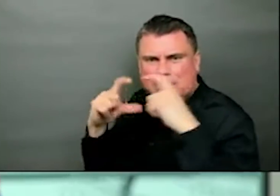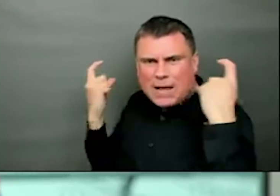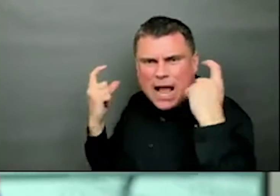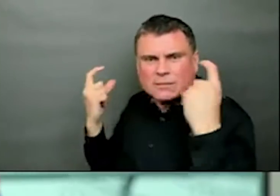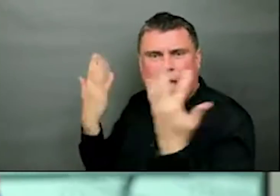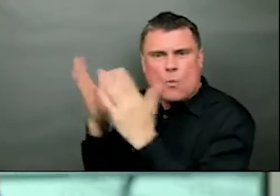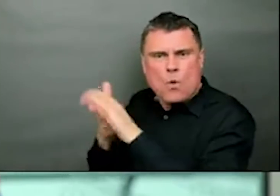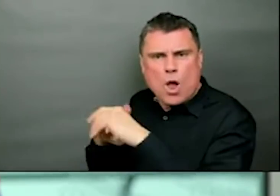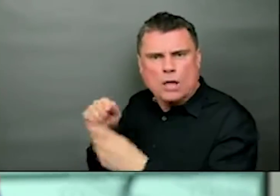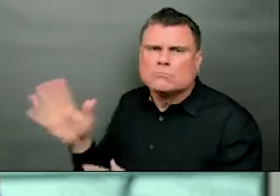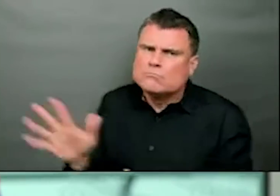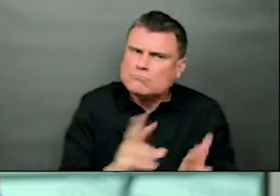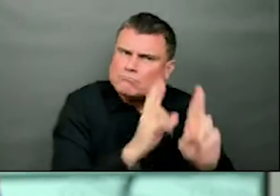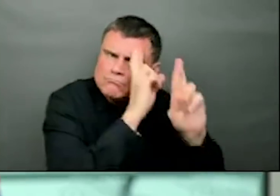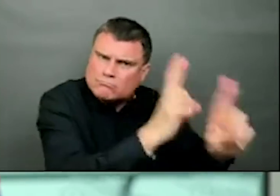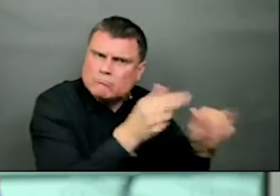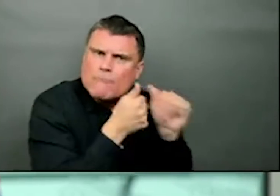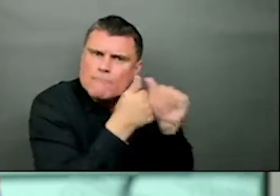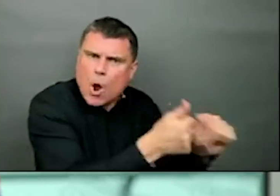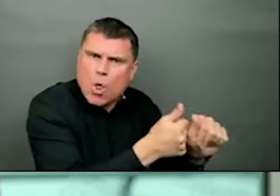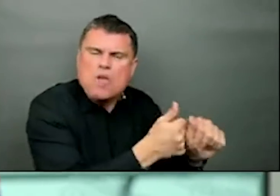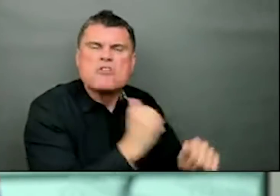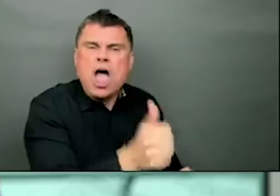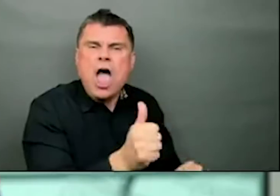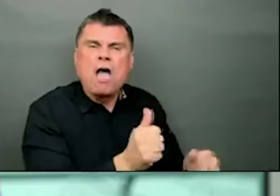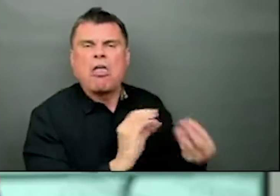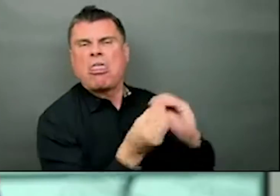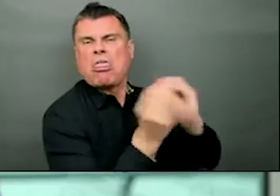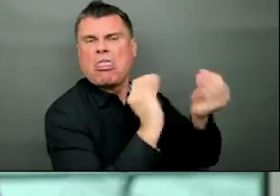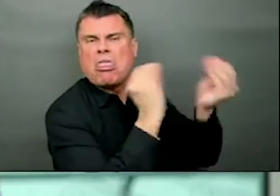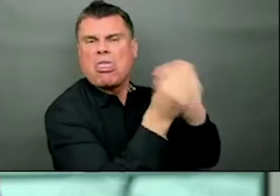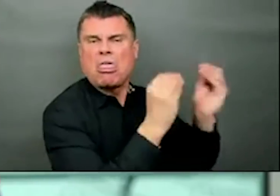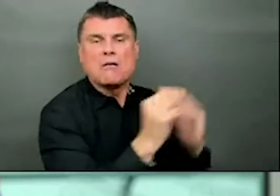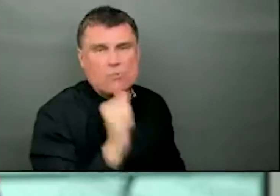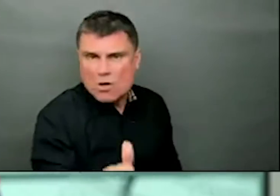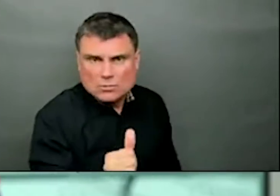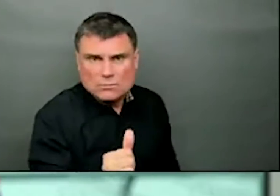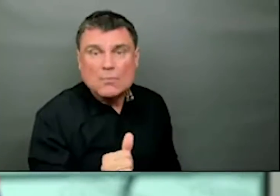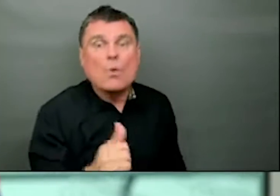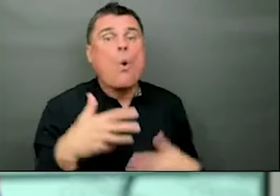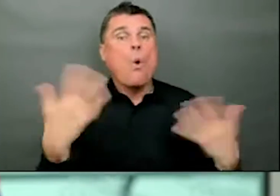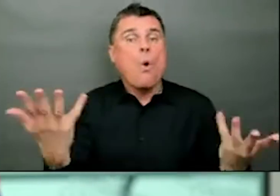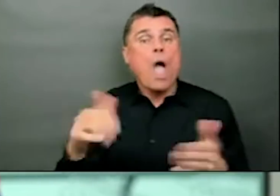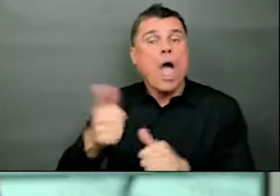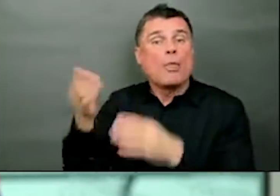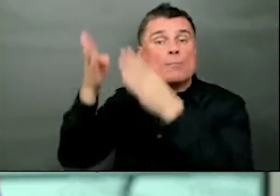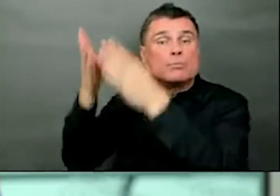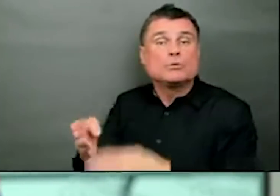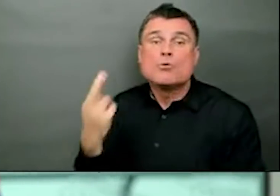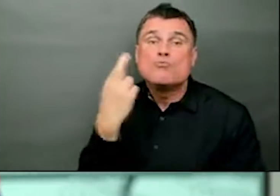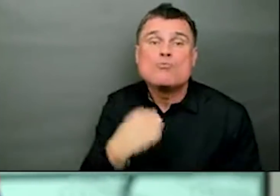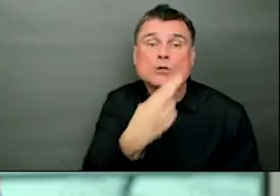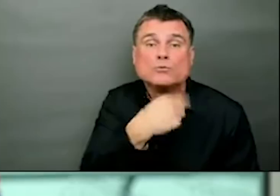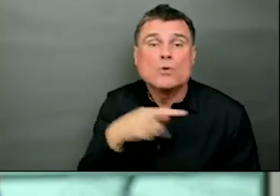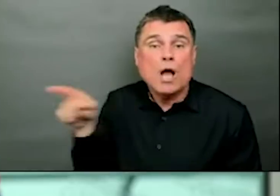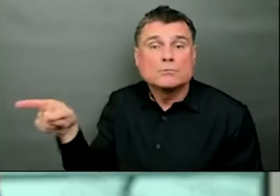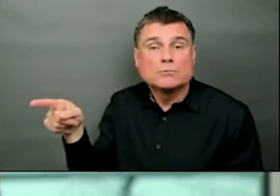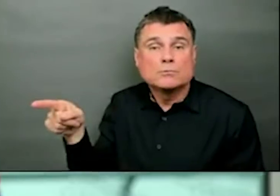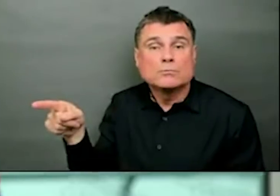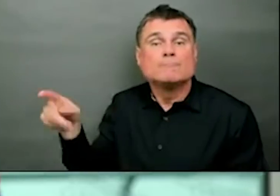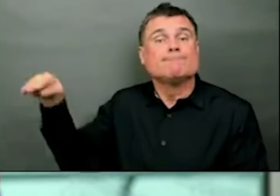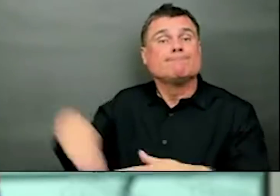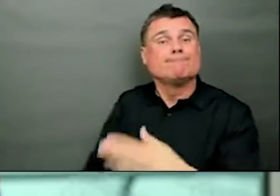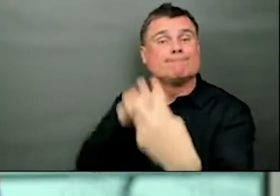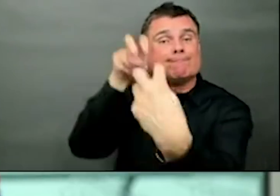information for contact tracing. Or remind you you to put on your mask when you are moving about the restaurant. These are the things